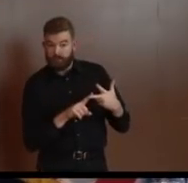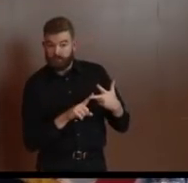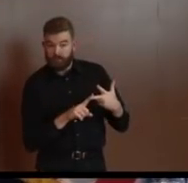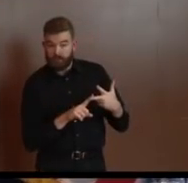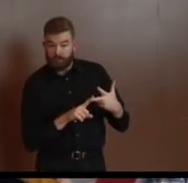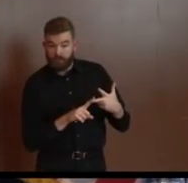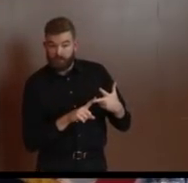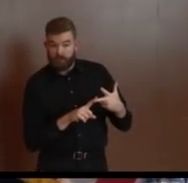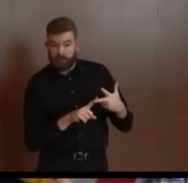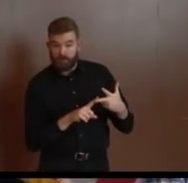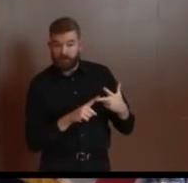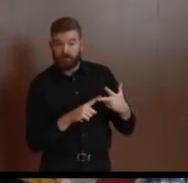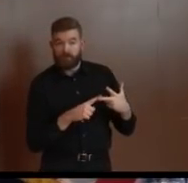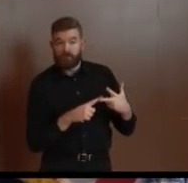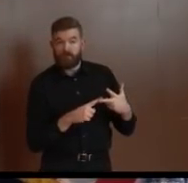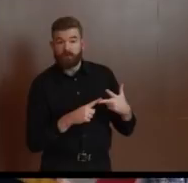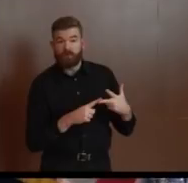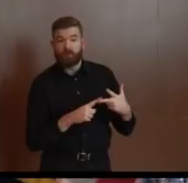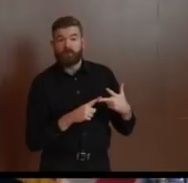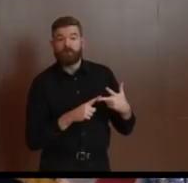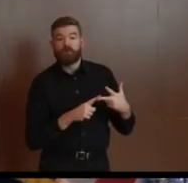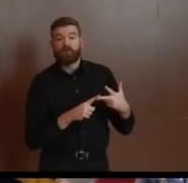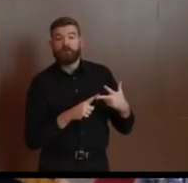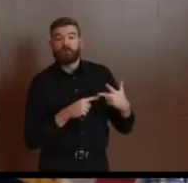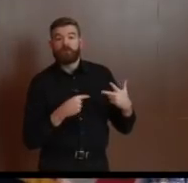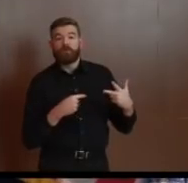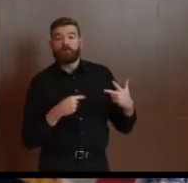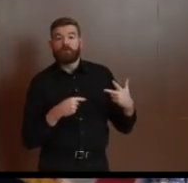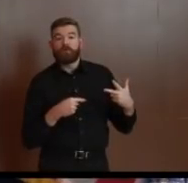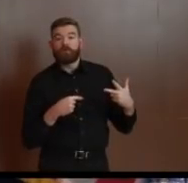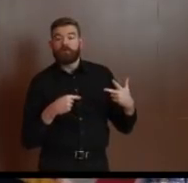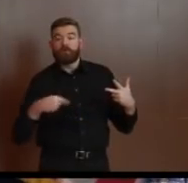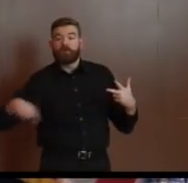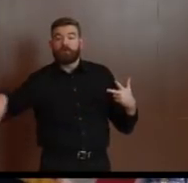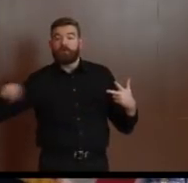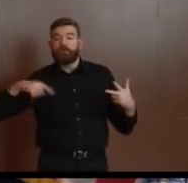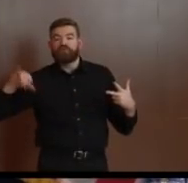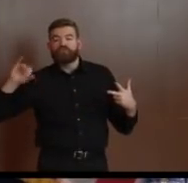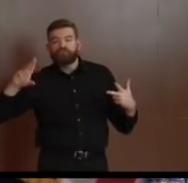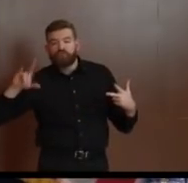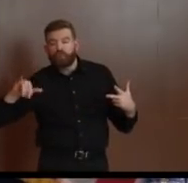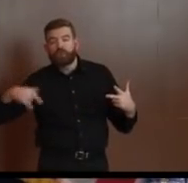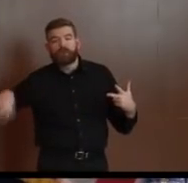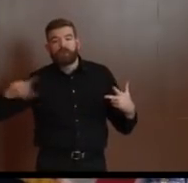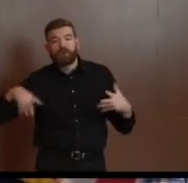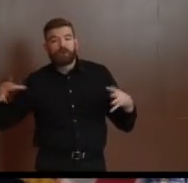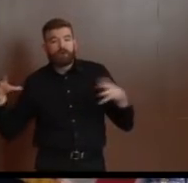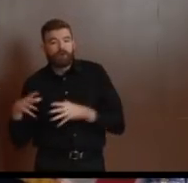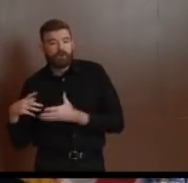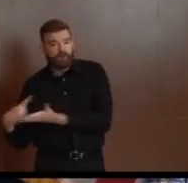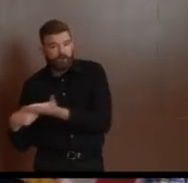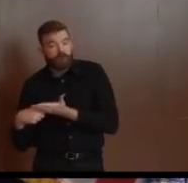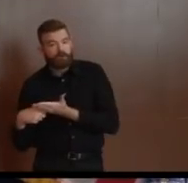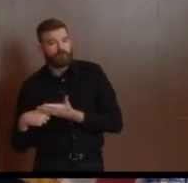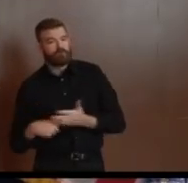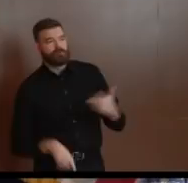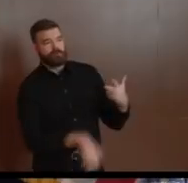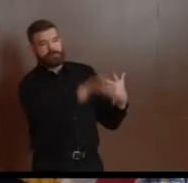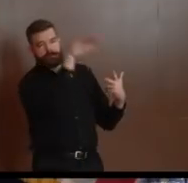this entire team up here, I thanked the president for the particular support out of FEMA Region 2,